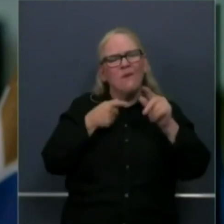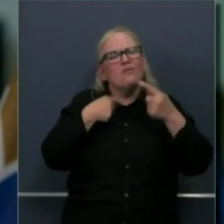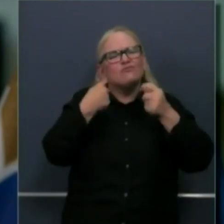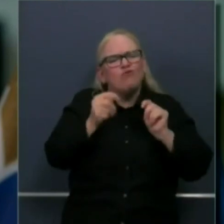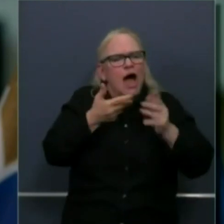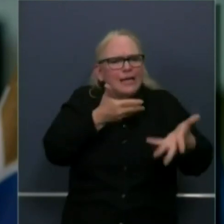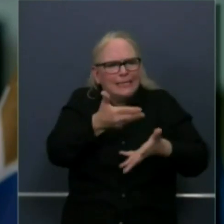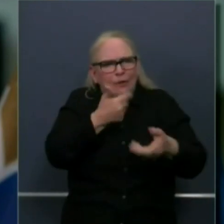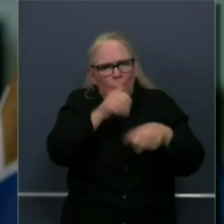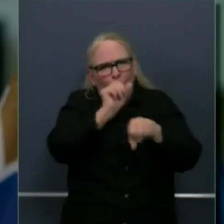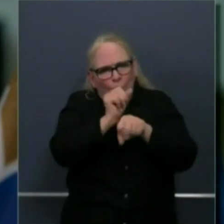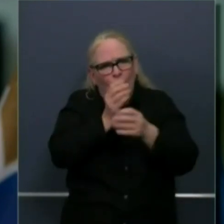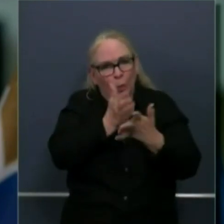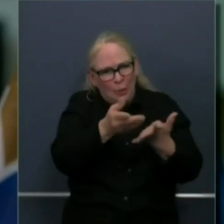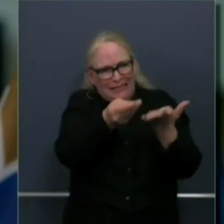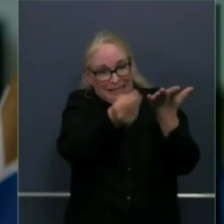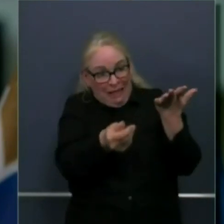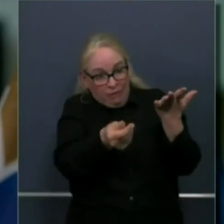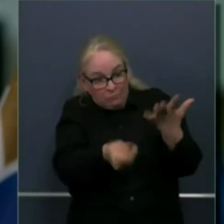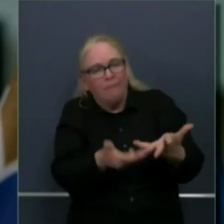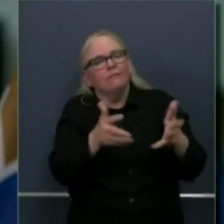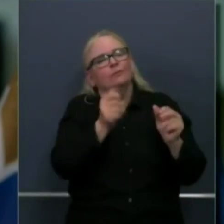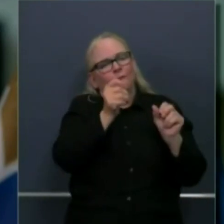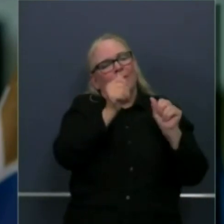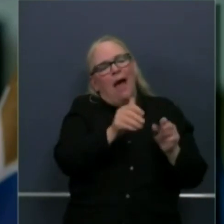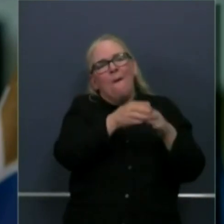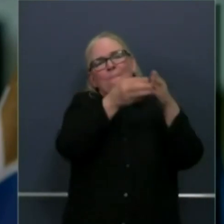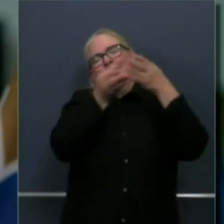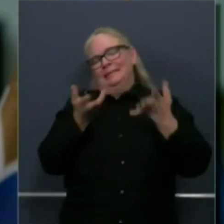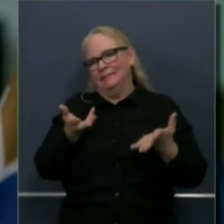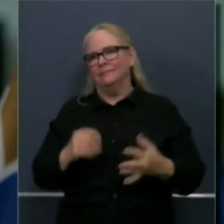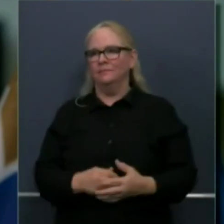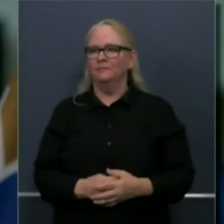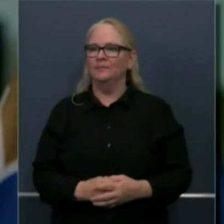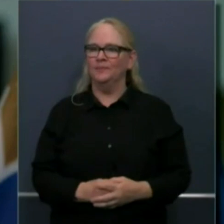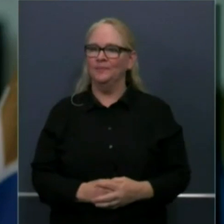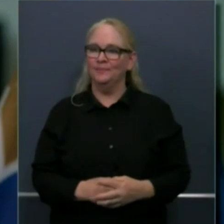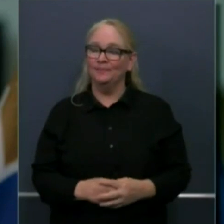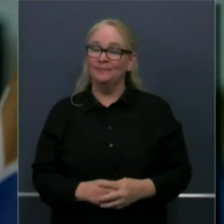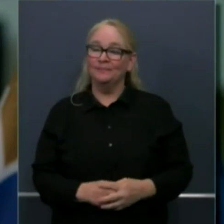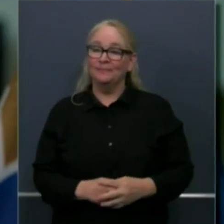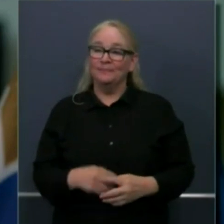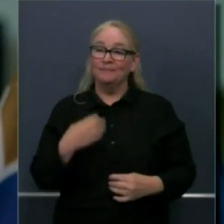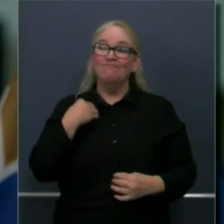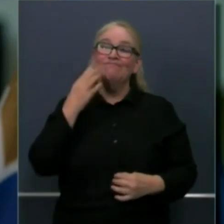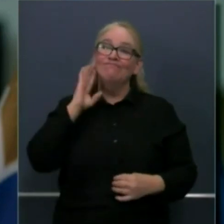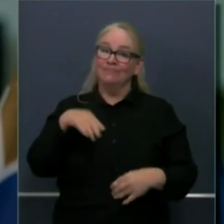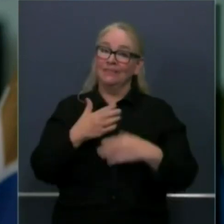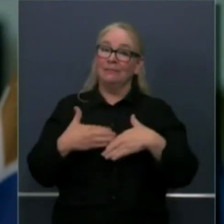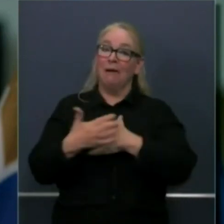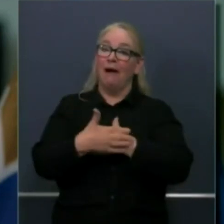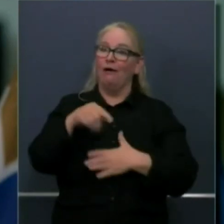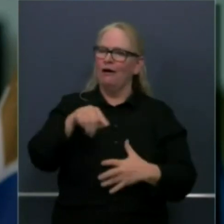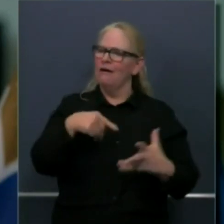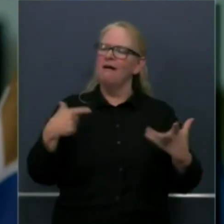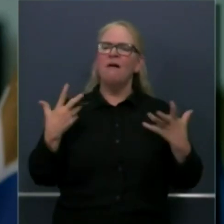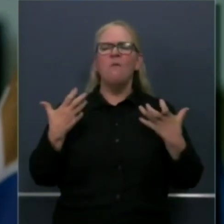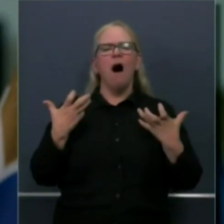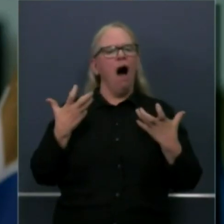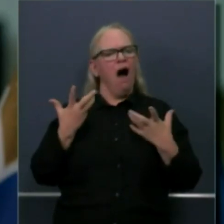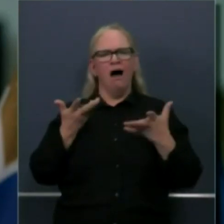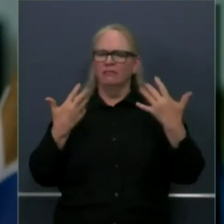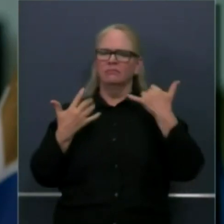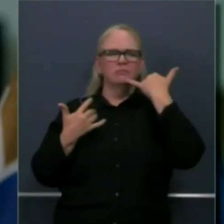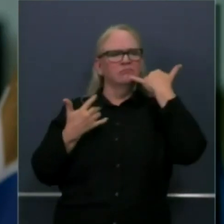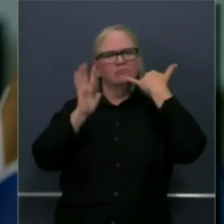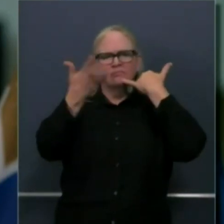uh resume uh those conversations that we had over the weekend and conclude them uh we will do everything in our power as